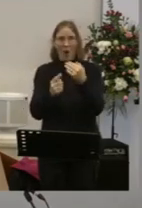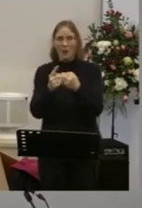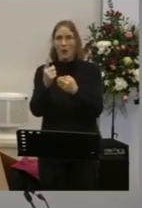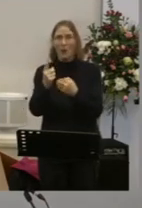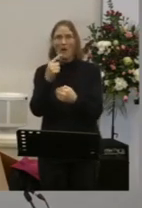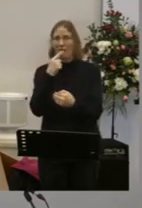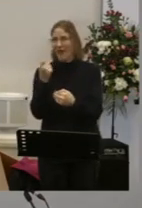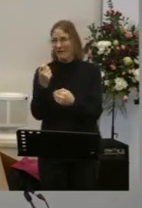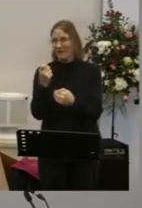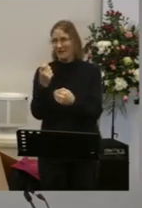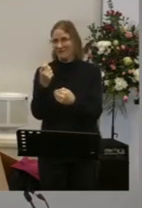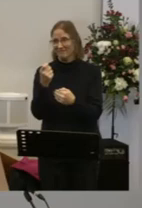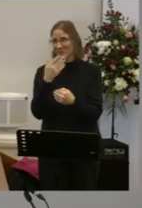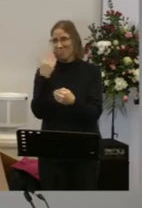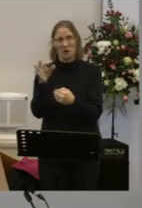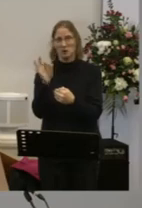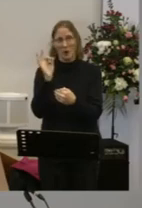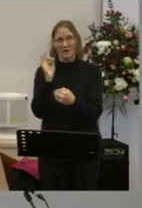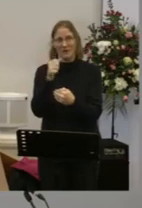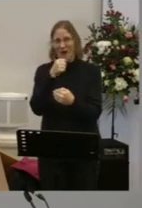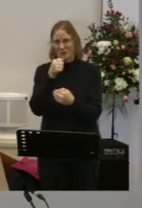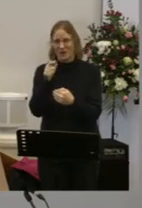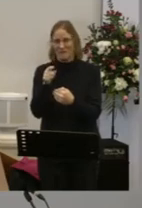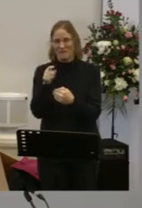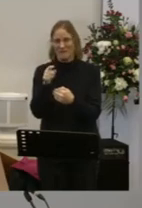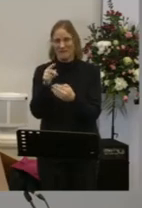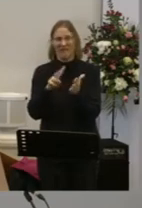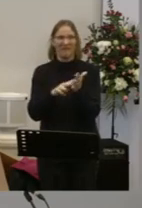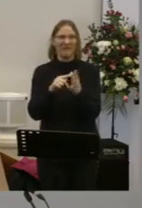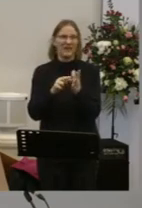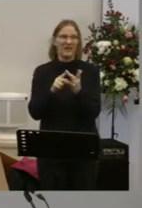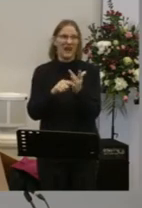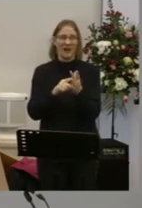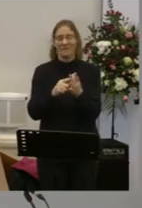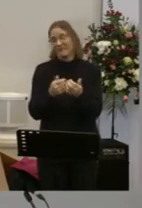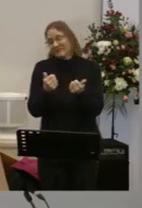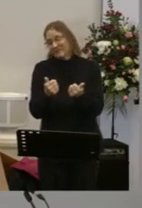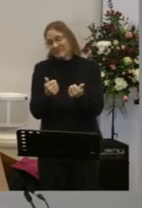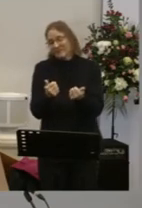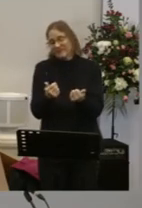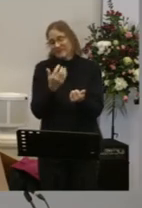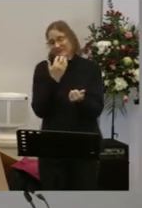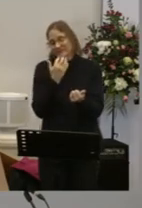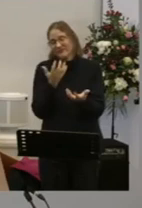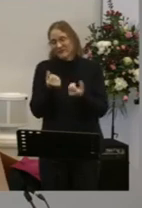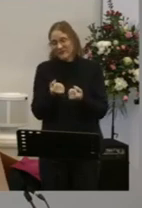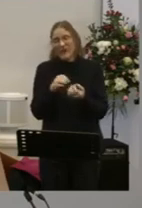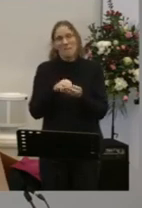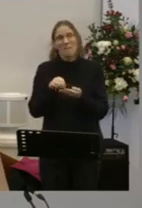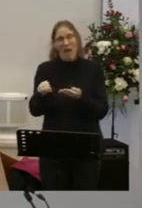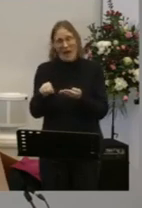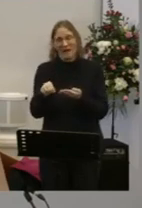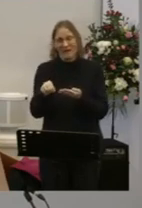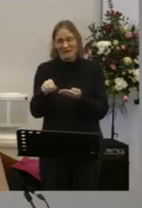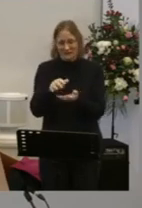flavour left Only one flavour left And it was vanilla Fine, alright, vanilla, whatever So I paid and I got